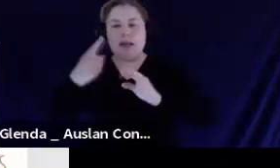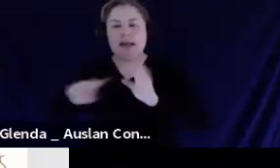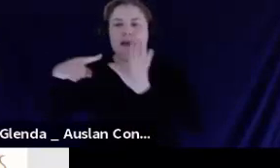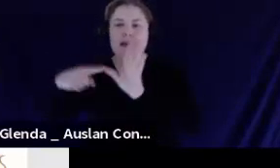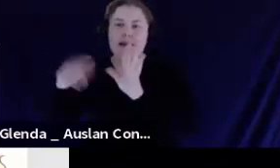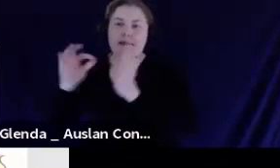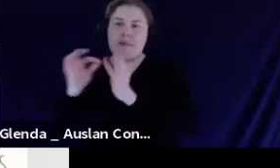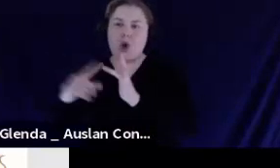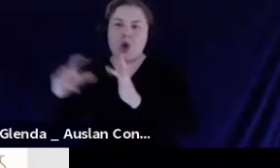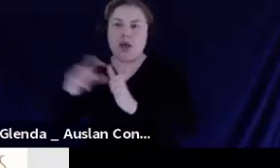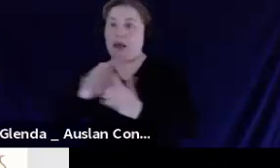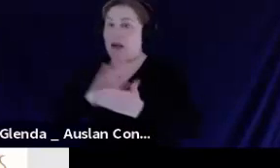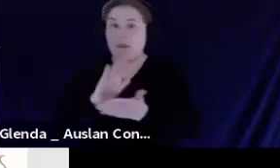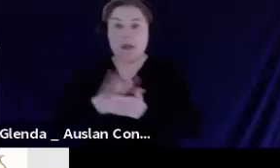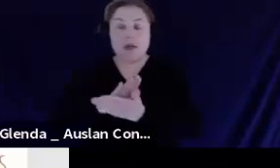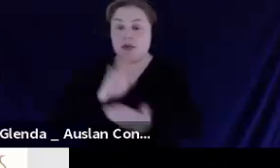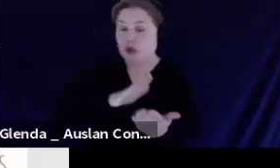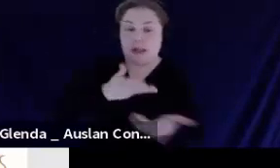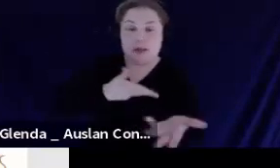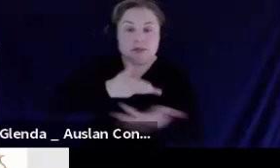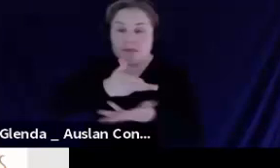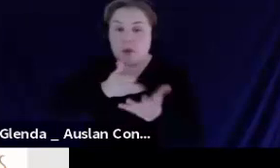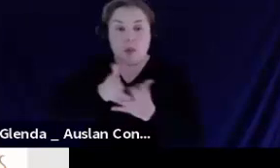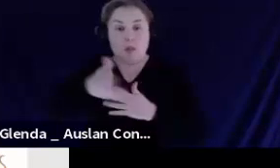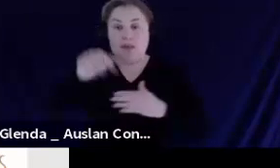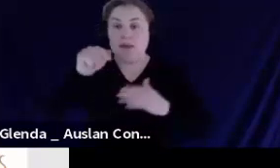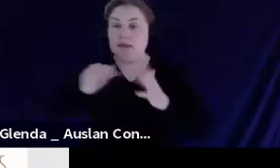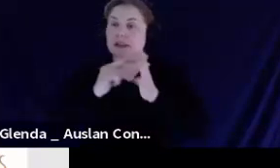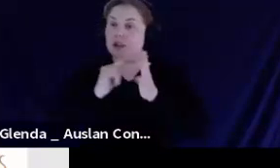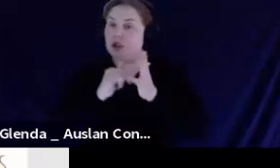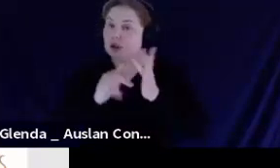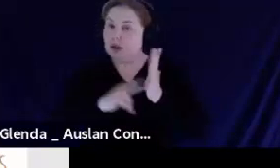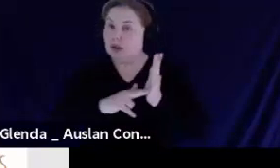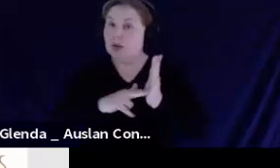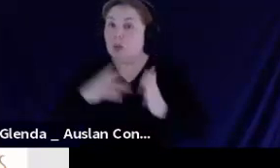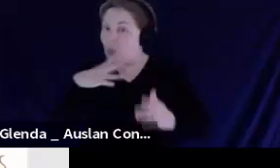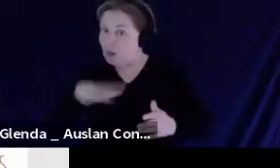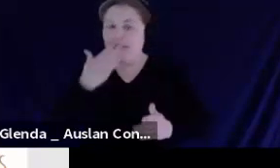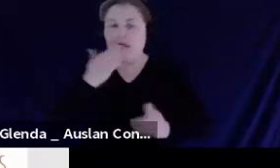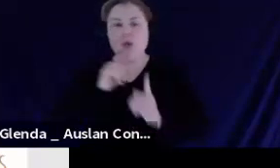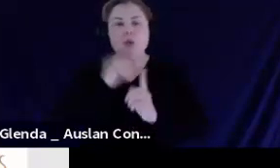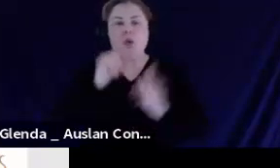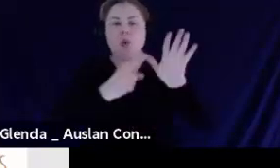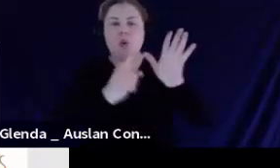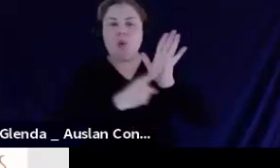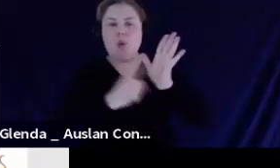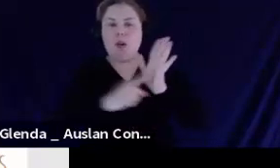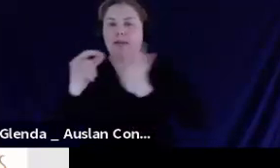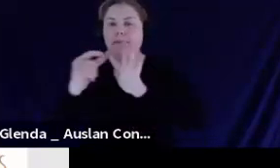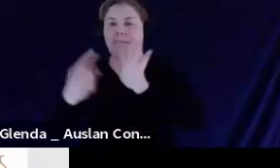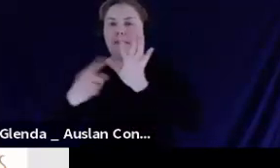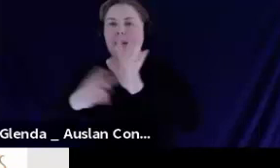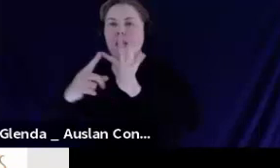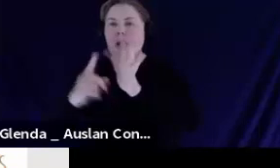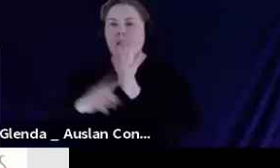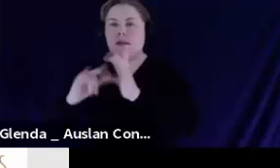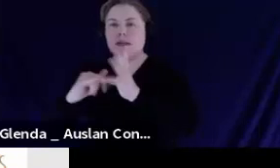each other and to us in the chat pod. If you want to do that, please choose all panellists and attendees. For the